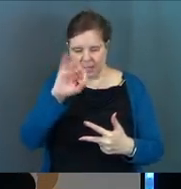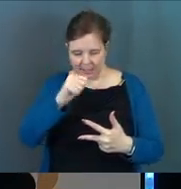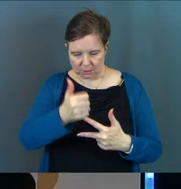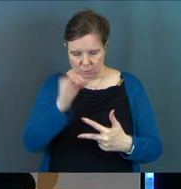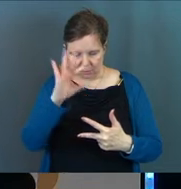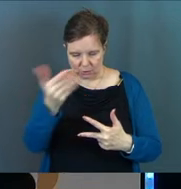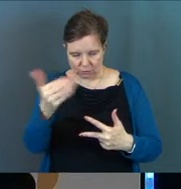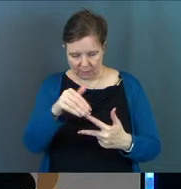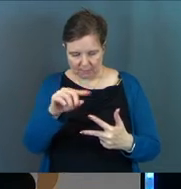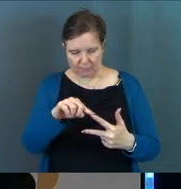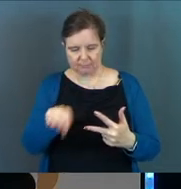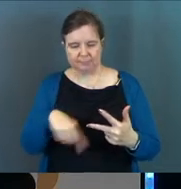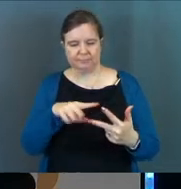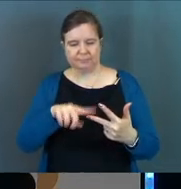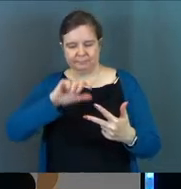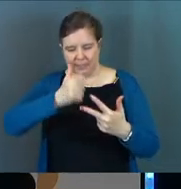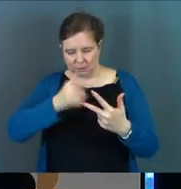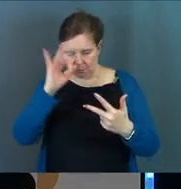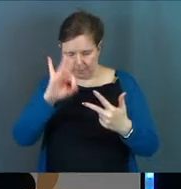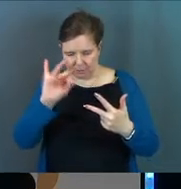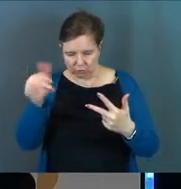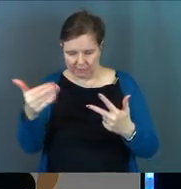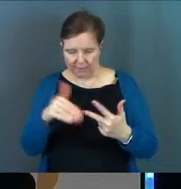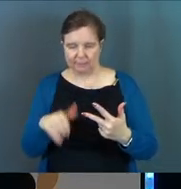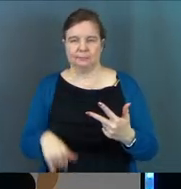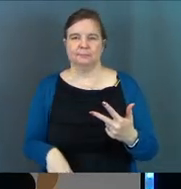you to pastor. I recommission you to pastor.